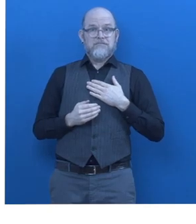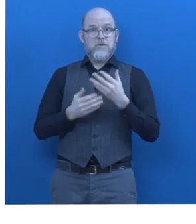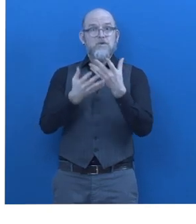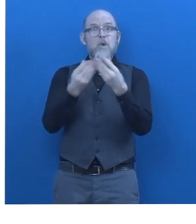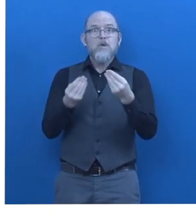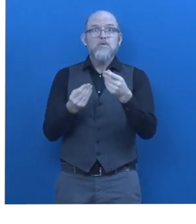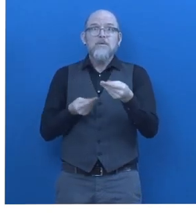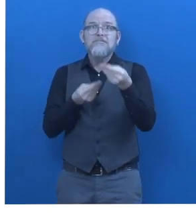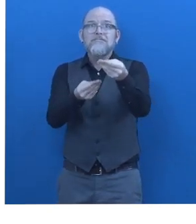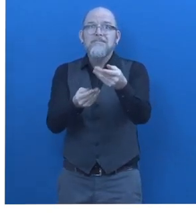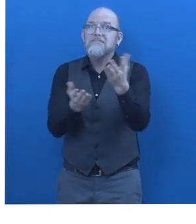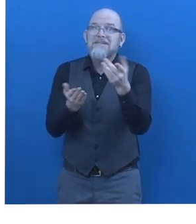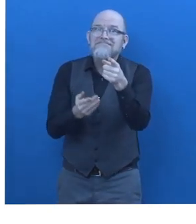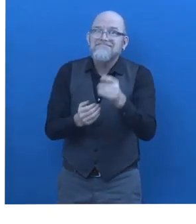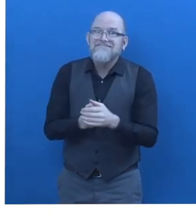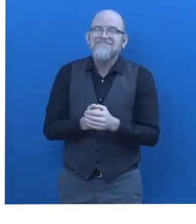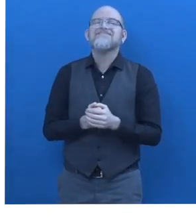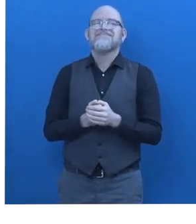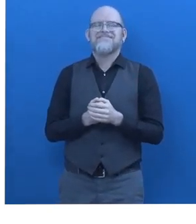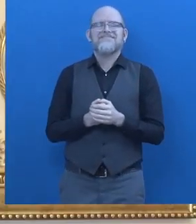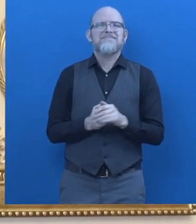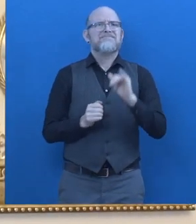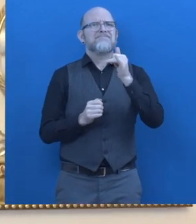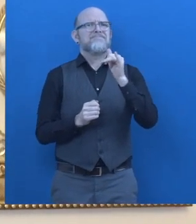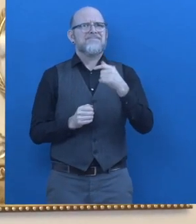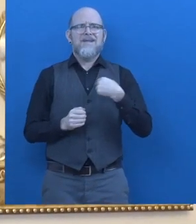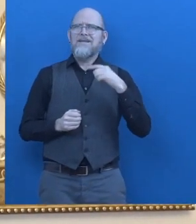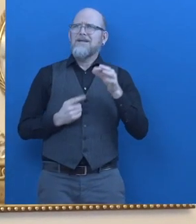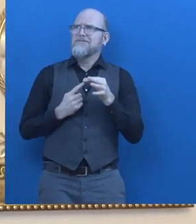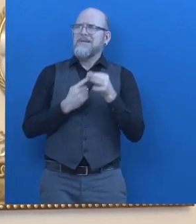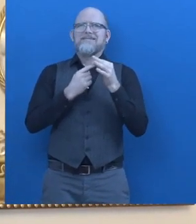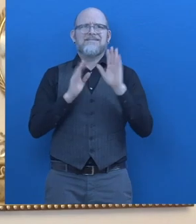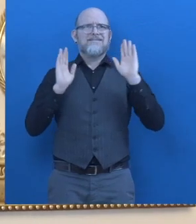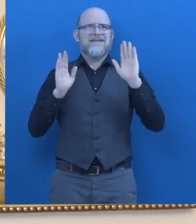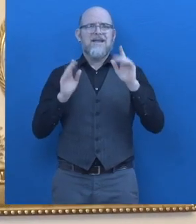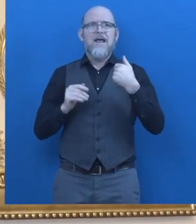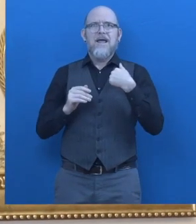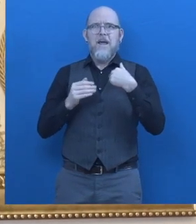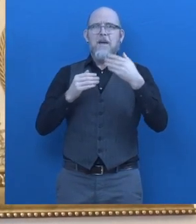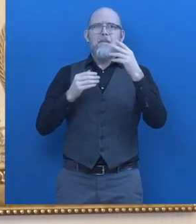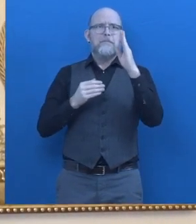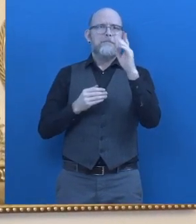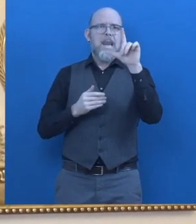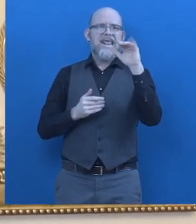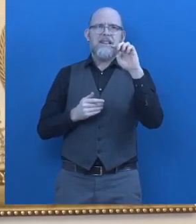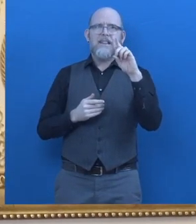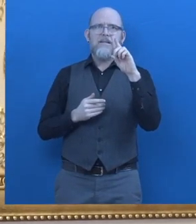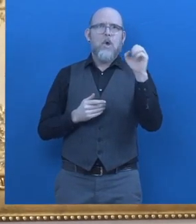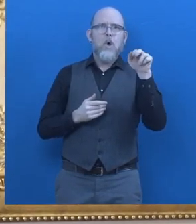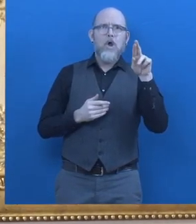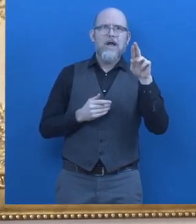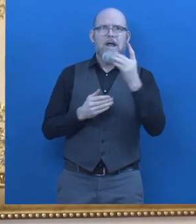help you a beneficiary what makes special blend door is the accessibility and easiness